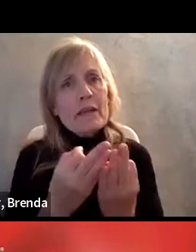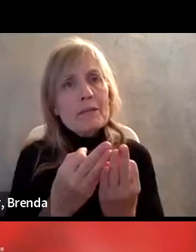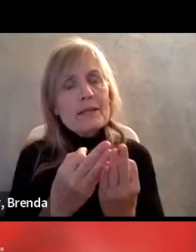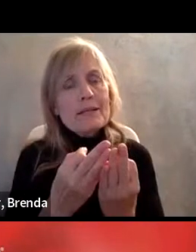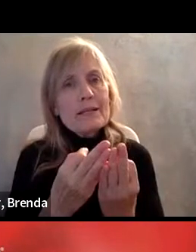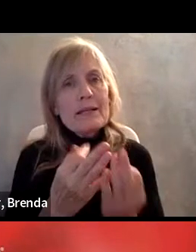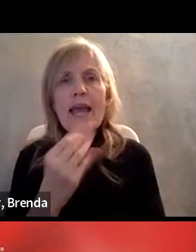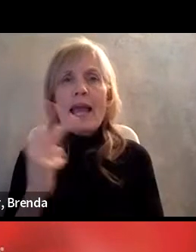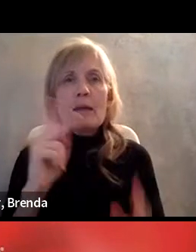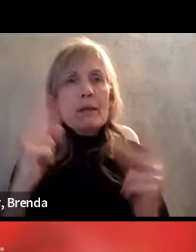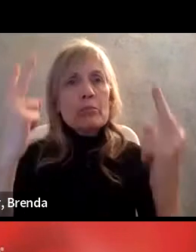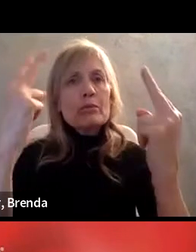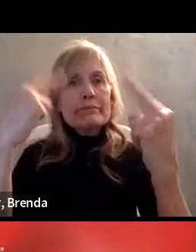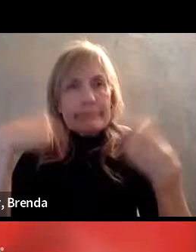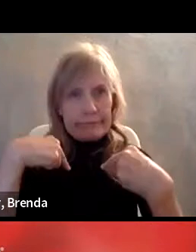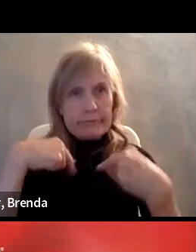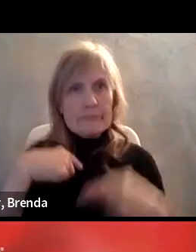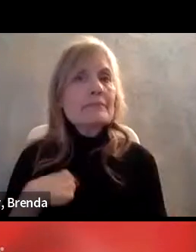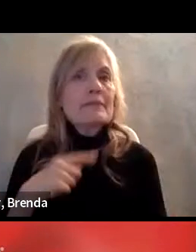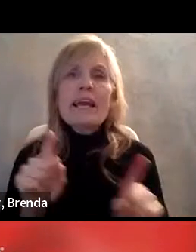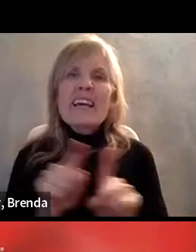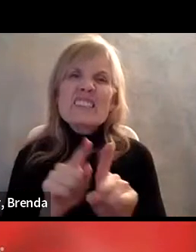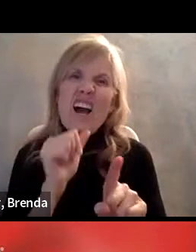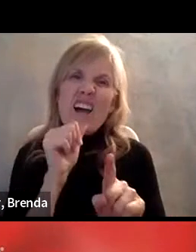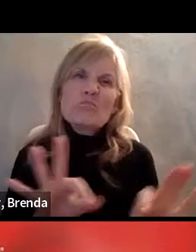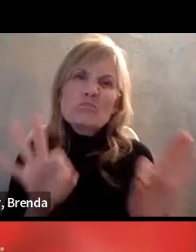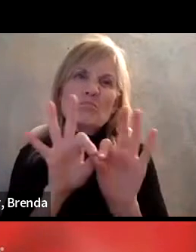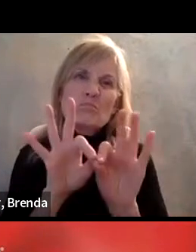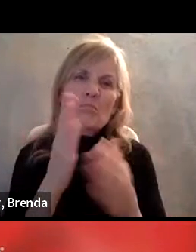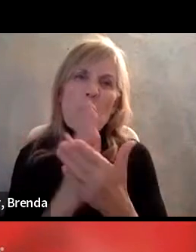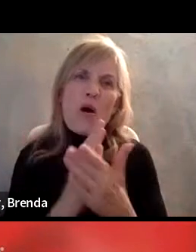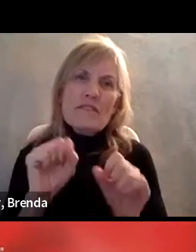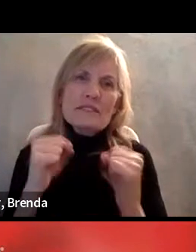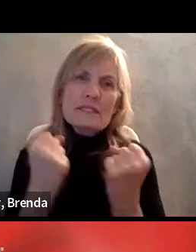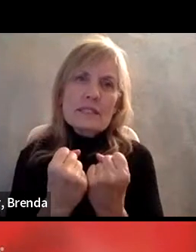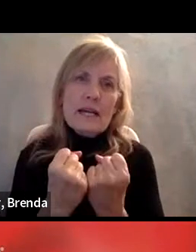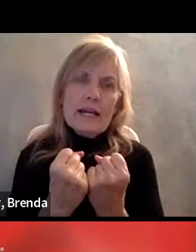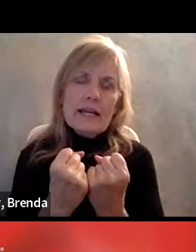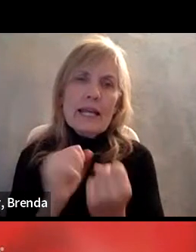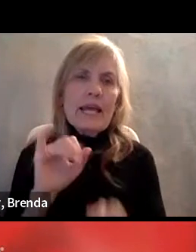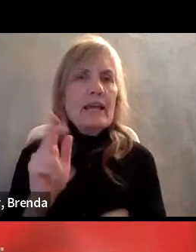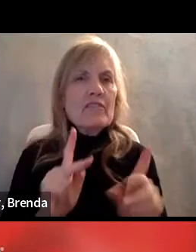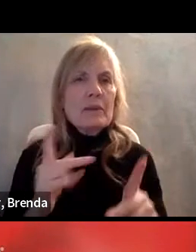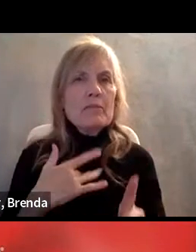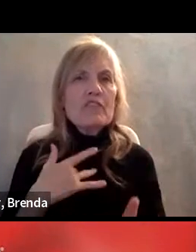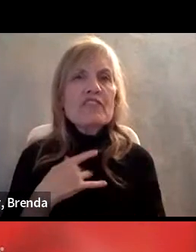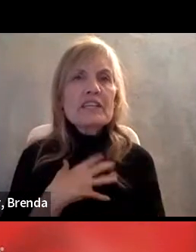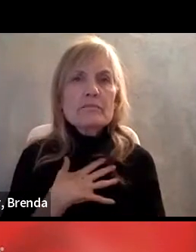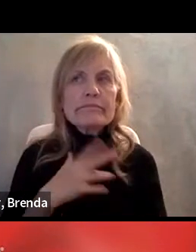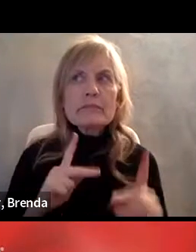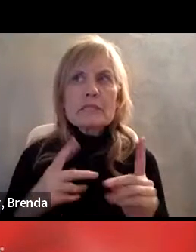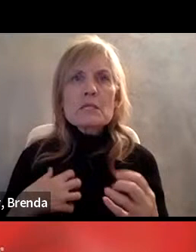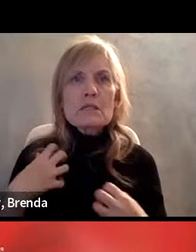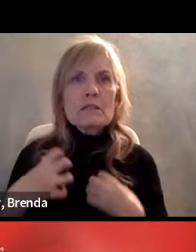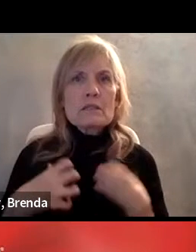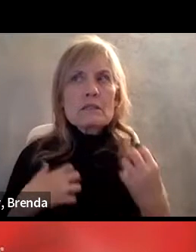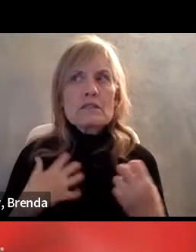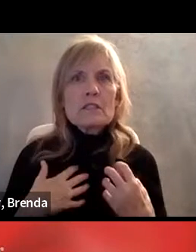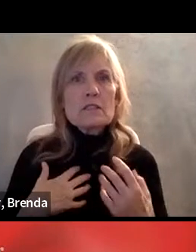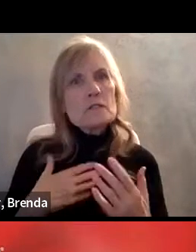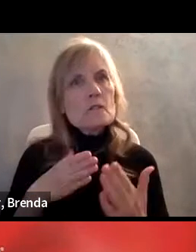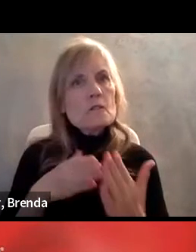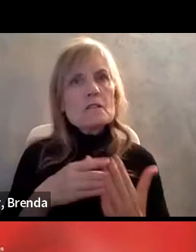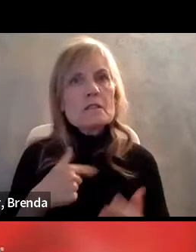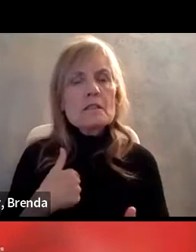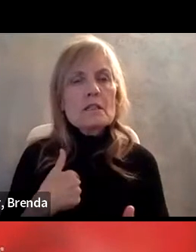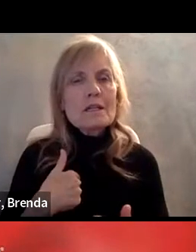contribution to society when it was, and when people feel like that, or if they feel like it's a hostile environment, they simply won't apply. Um, they just